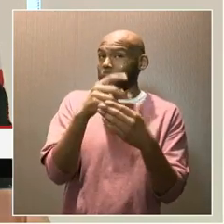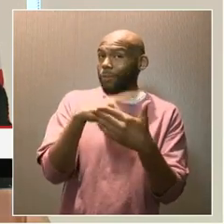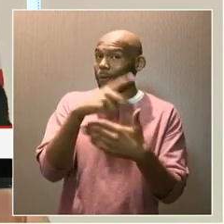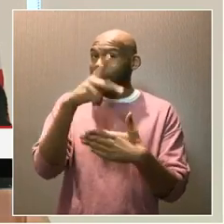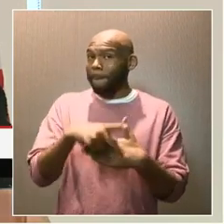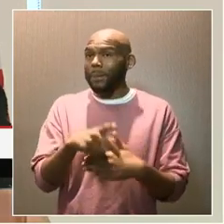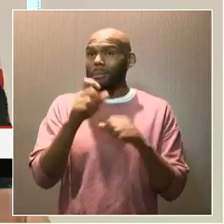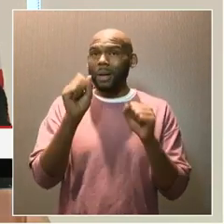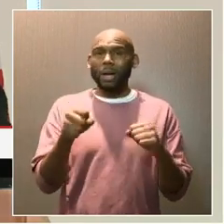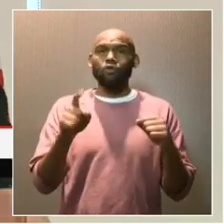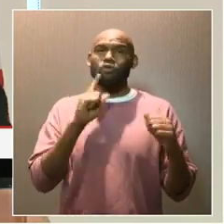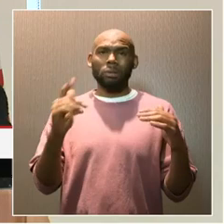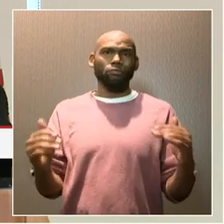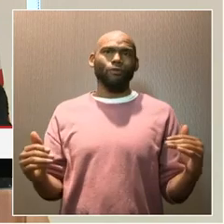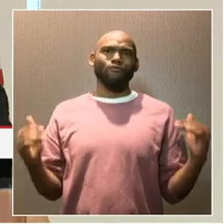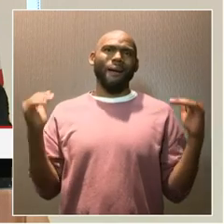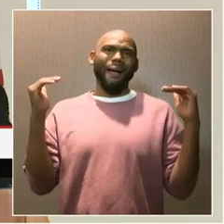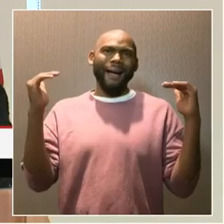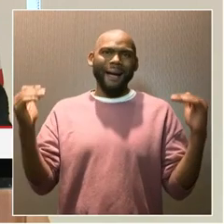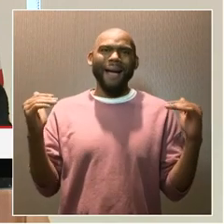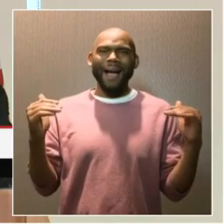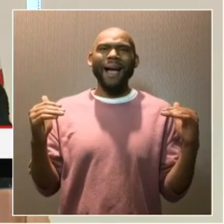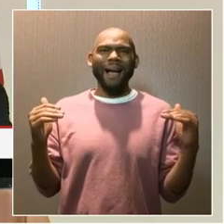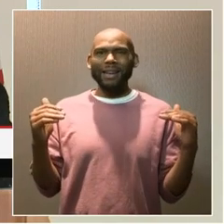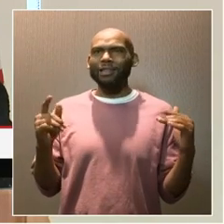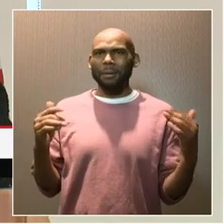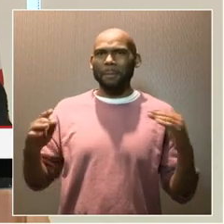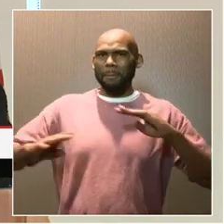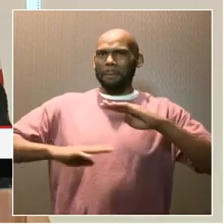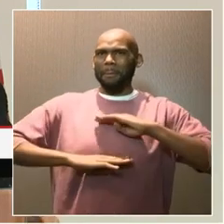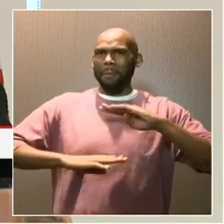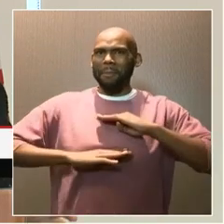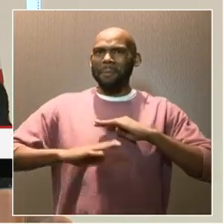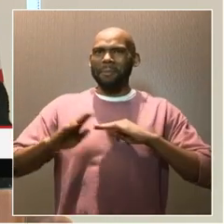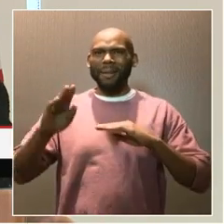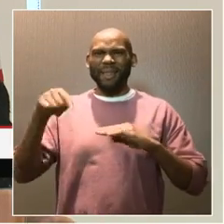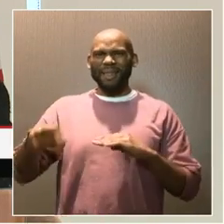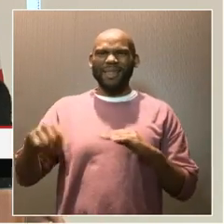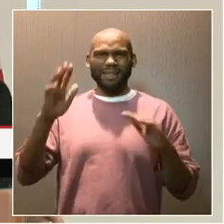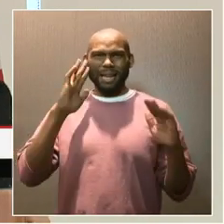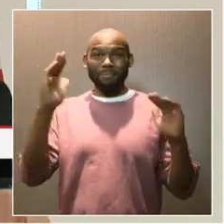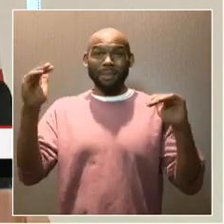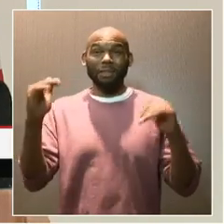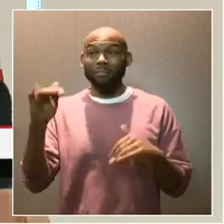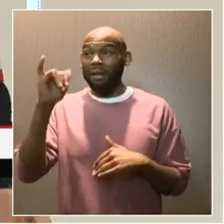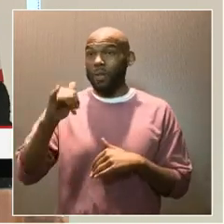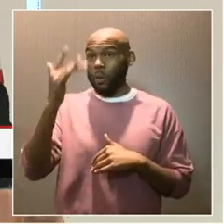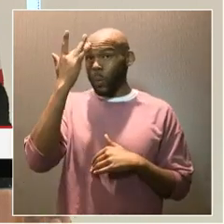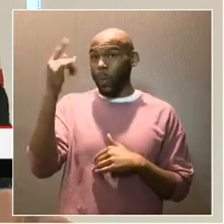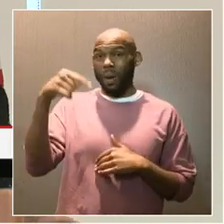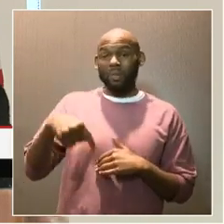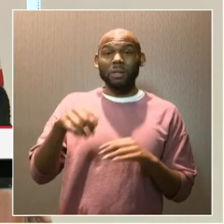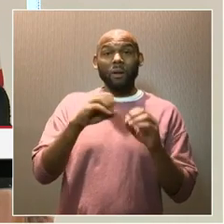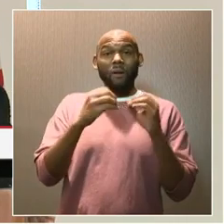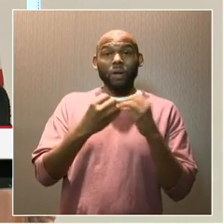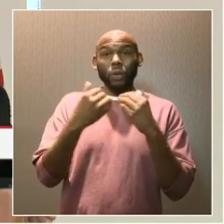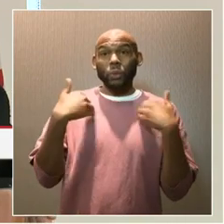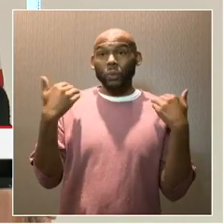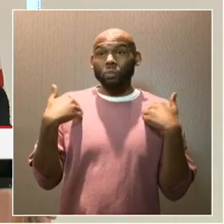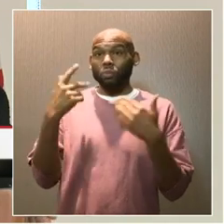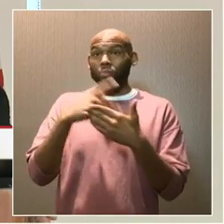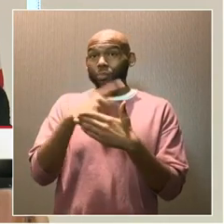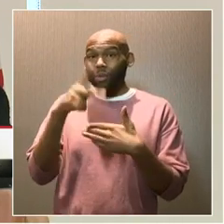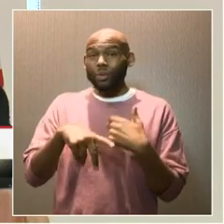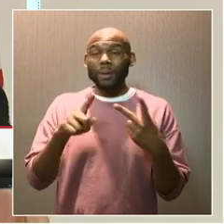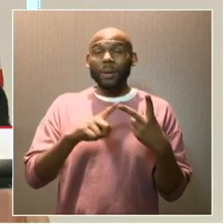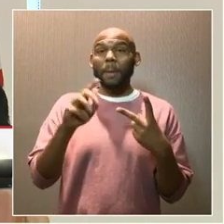could rise to the occasion. And that's why the Office of Youth Programs, that's why Marion Barry